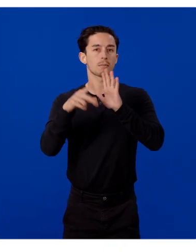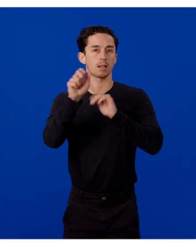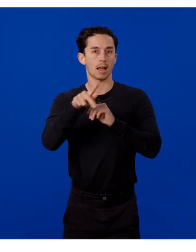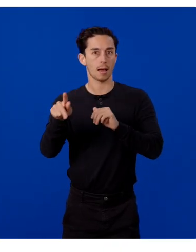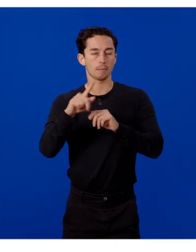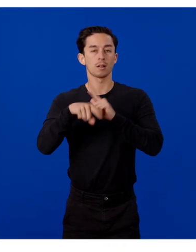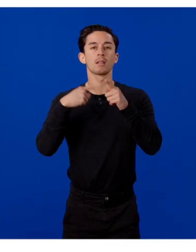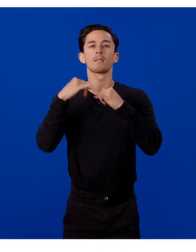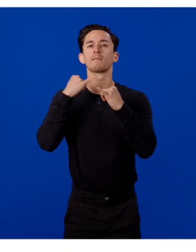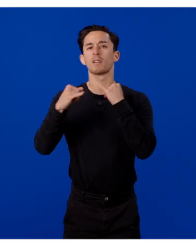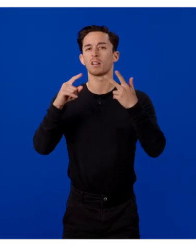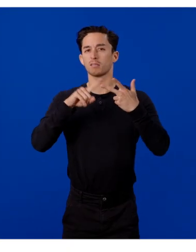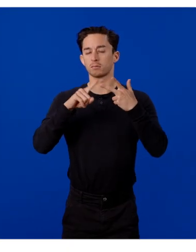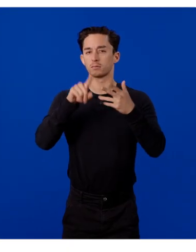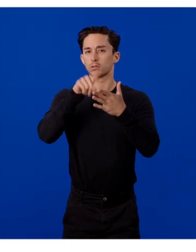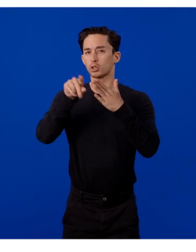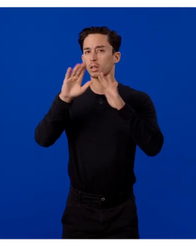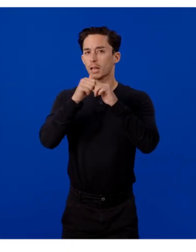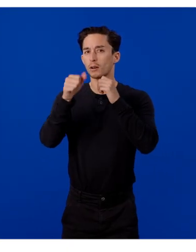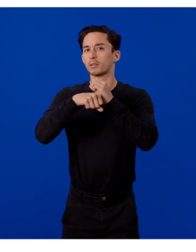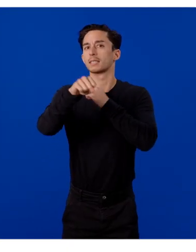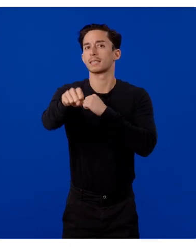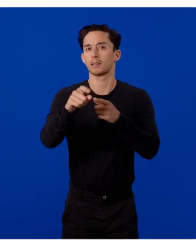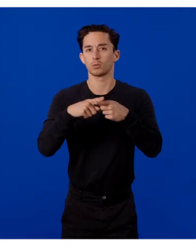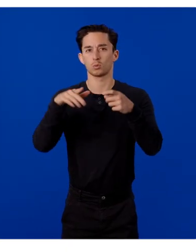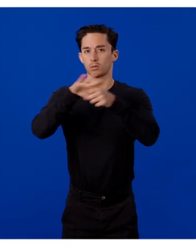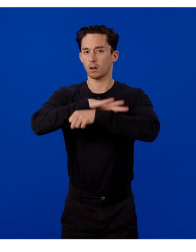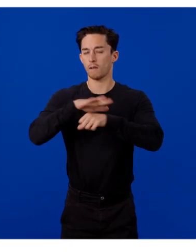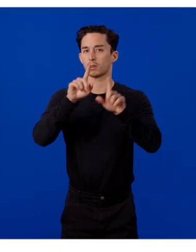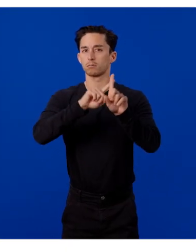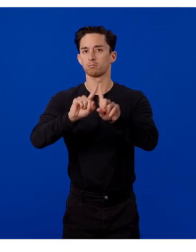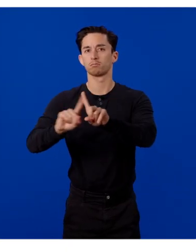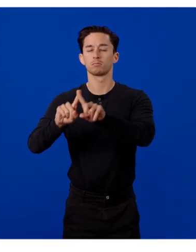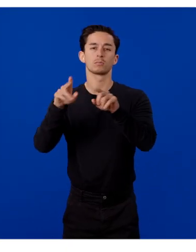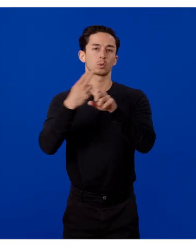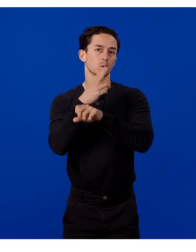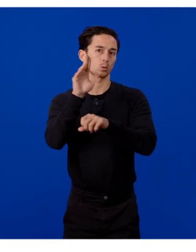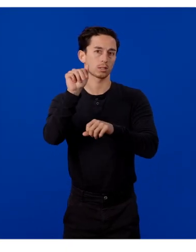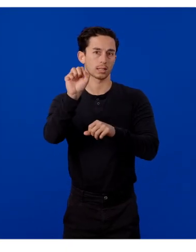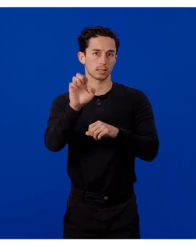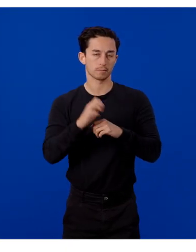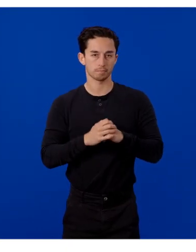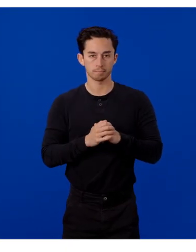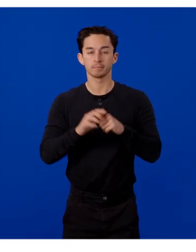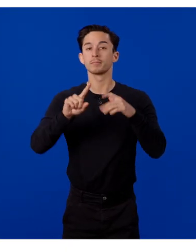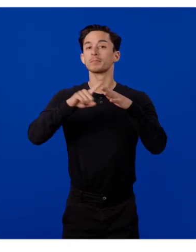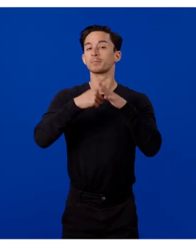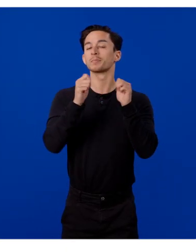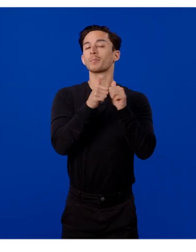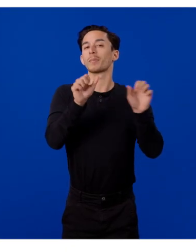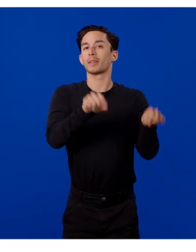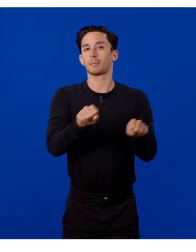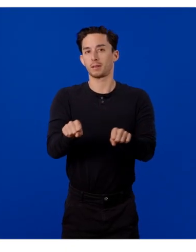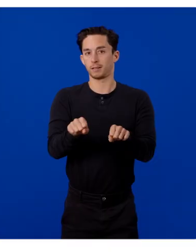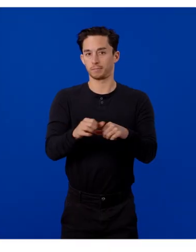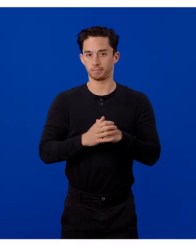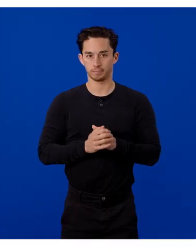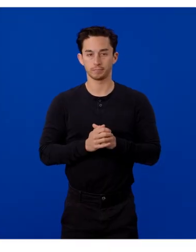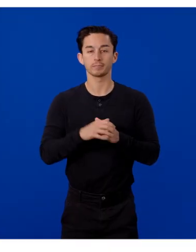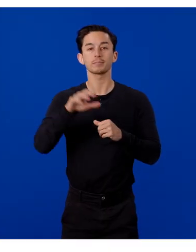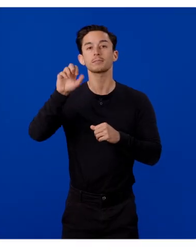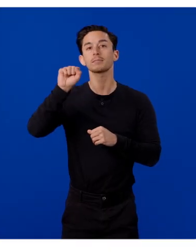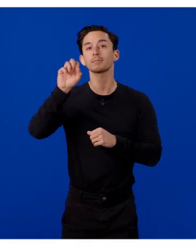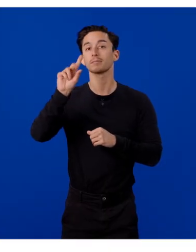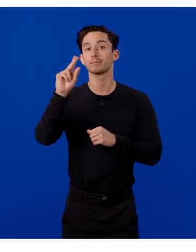And finally, we'll check how you can extend these capabilities to cover a variety of use cases. Let's start with capabilities. The